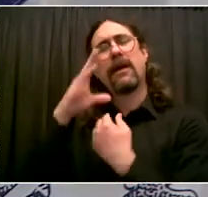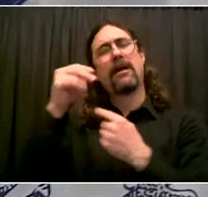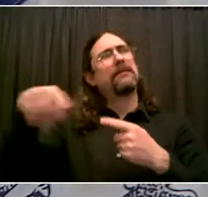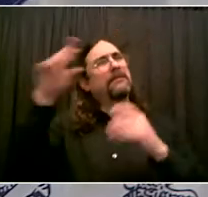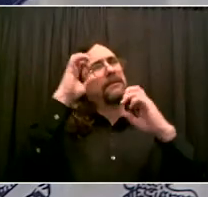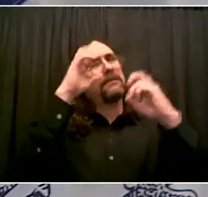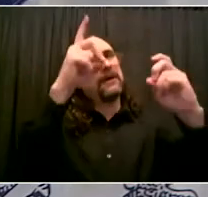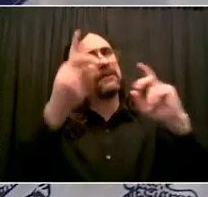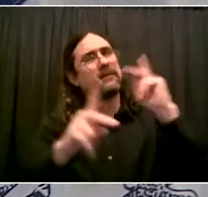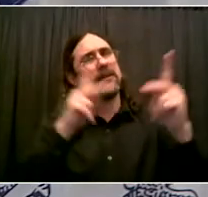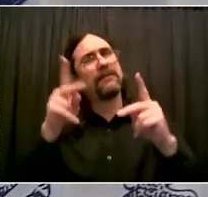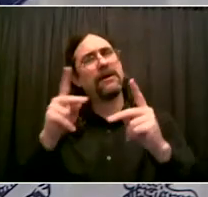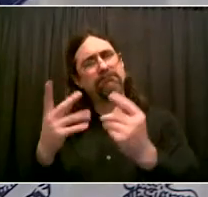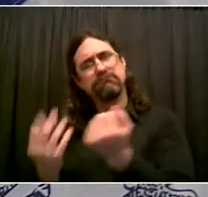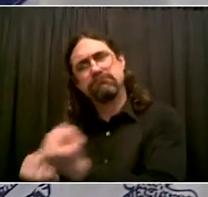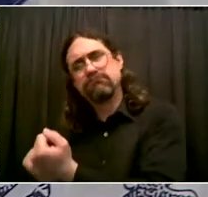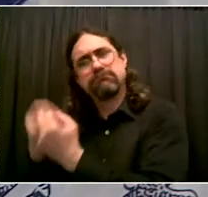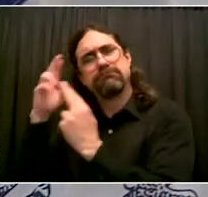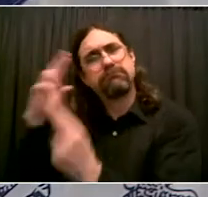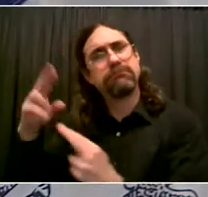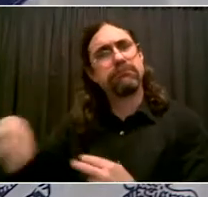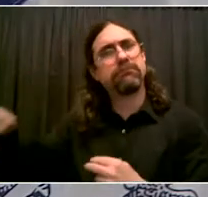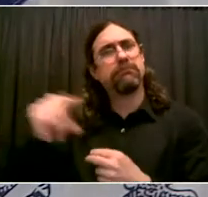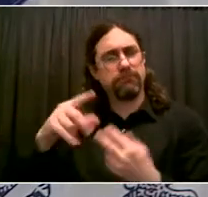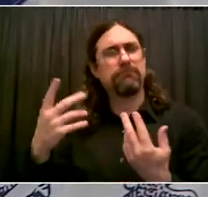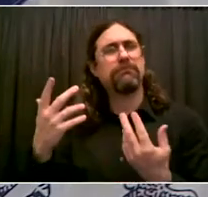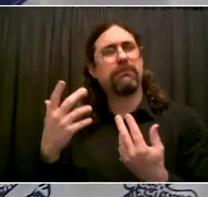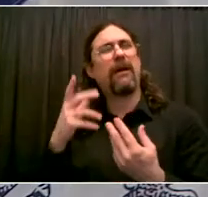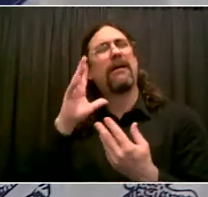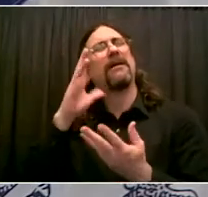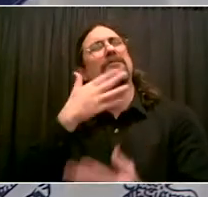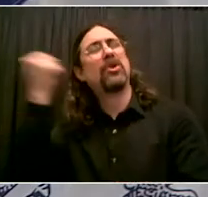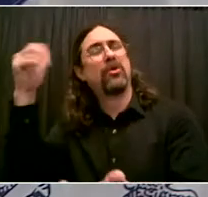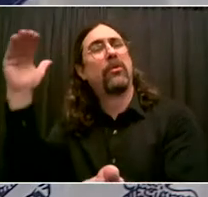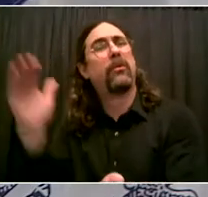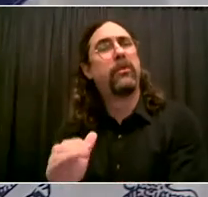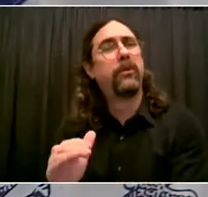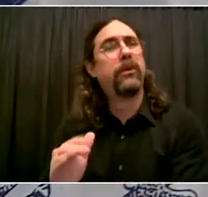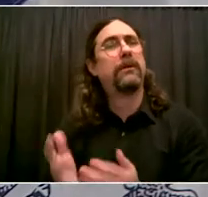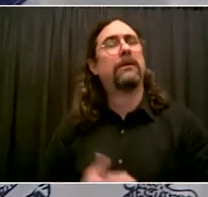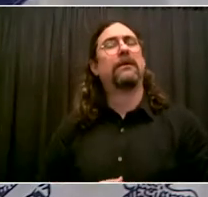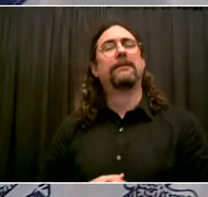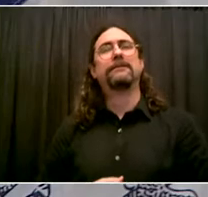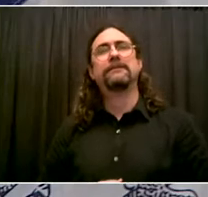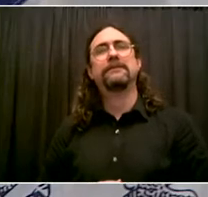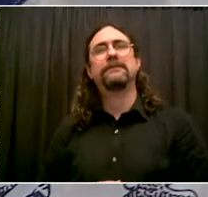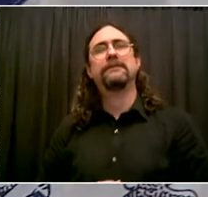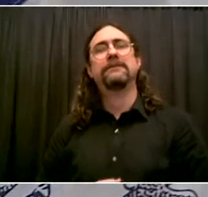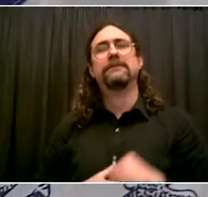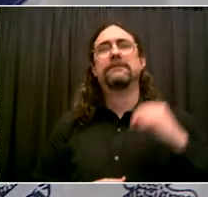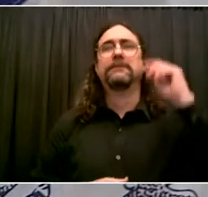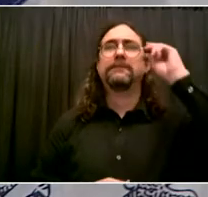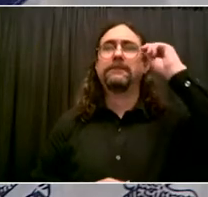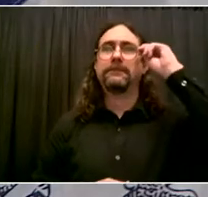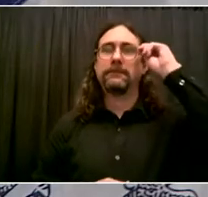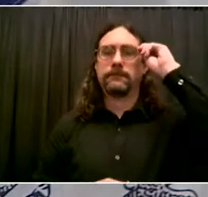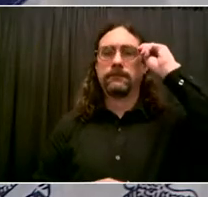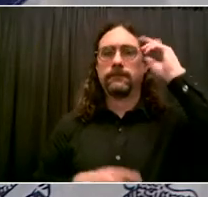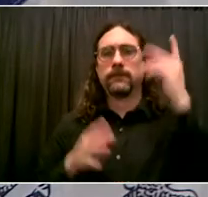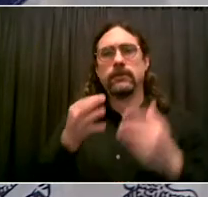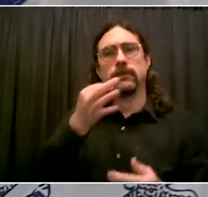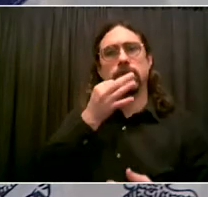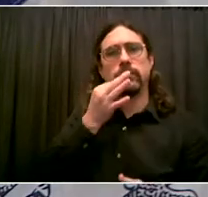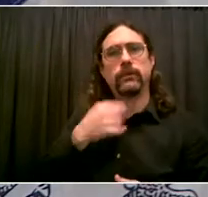district in Queens. And I want to thank Councilmember Peter Koo because he has been outspoken, fighting for the people of his district,